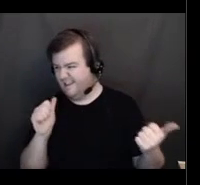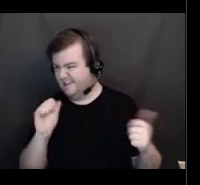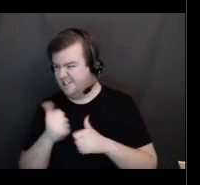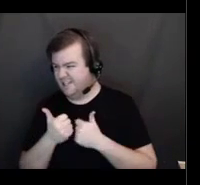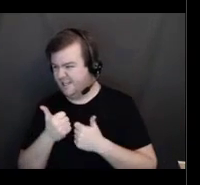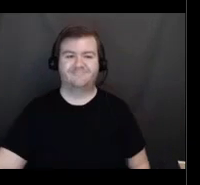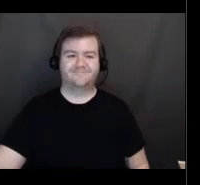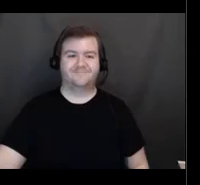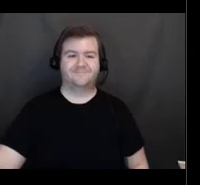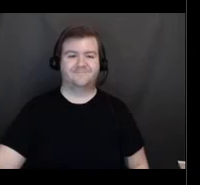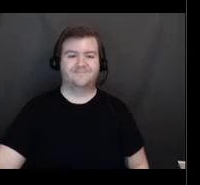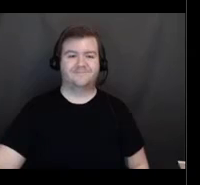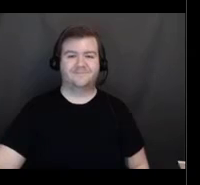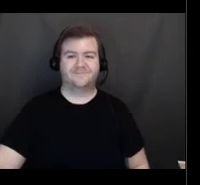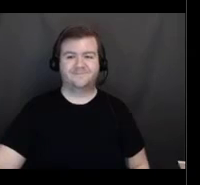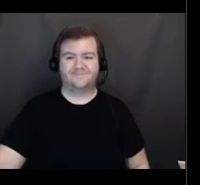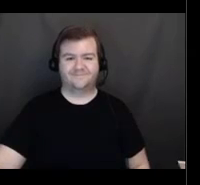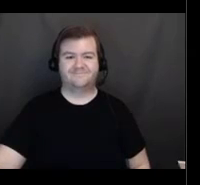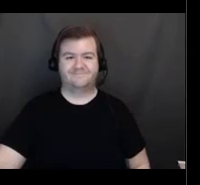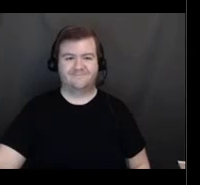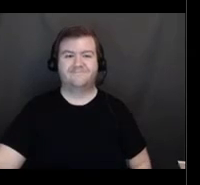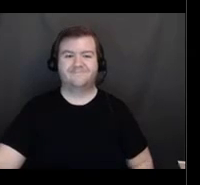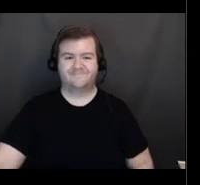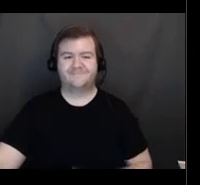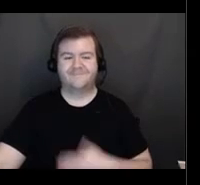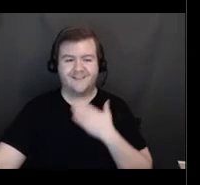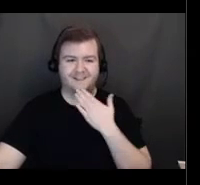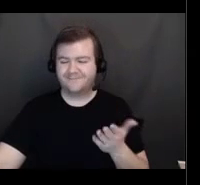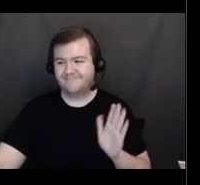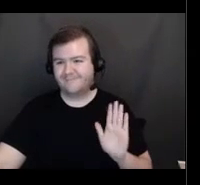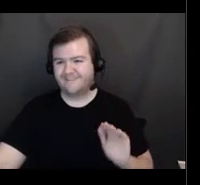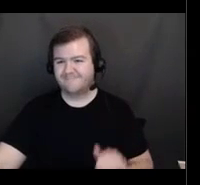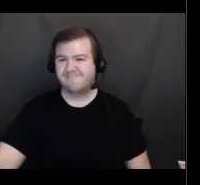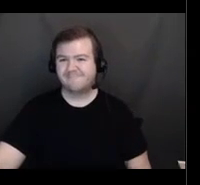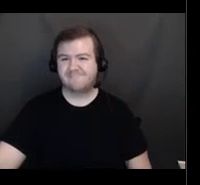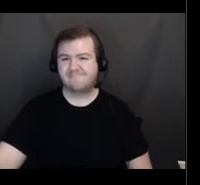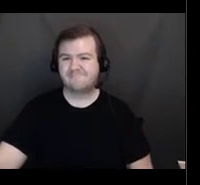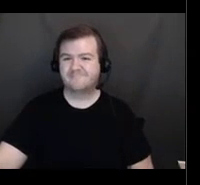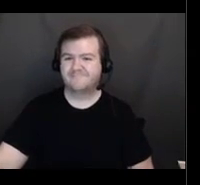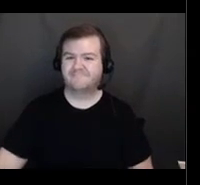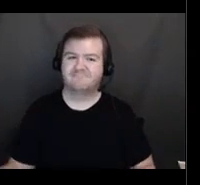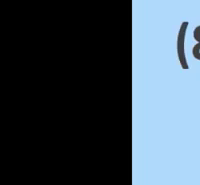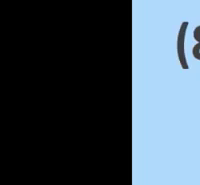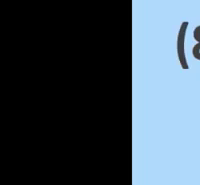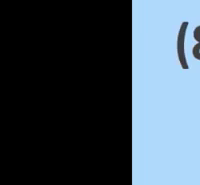Perfect. Thank you. Thank you. Bye-bye. Bye-bye.-bye now.